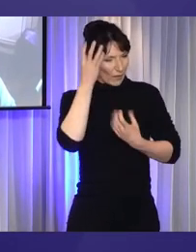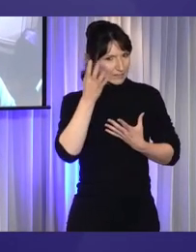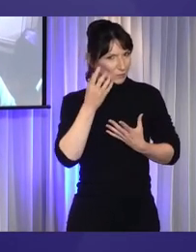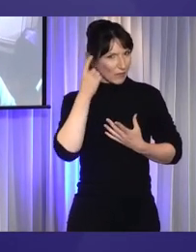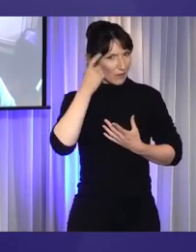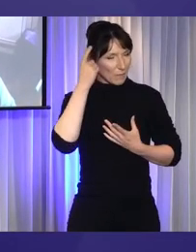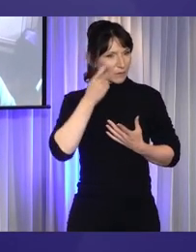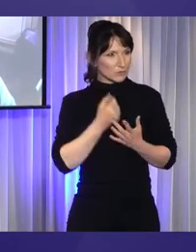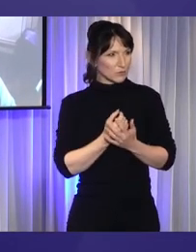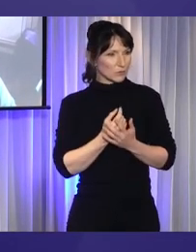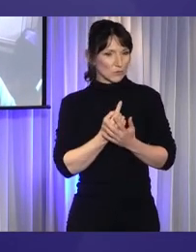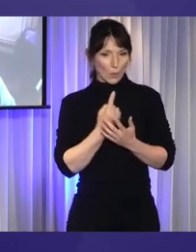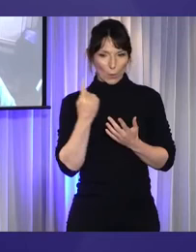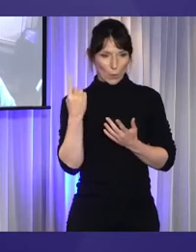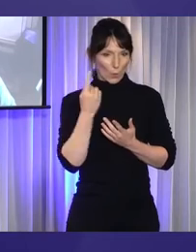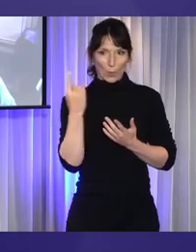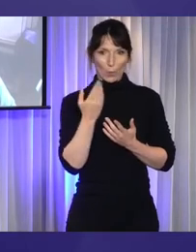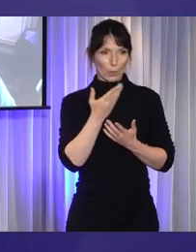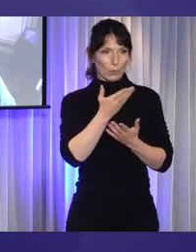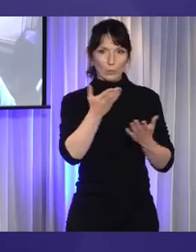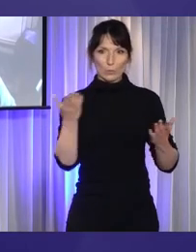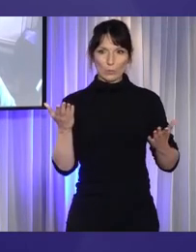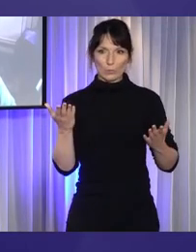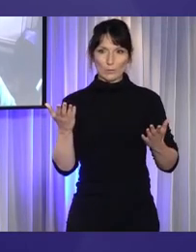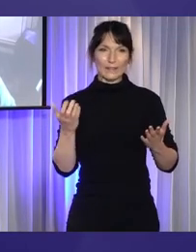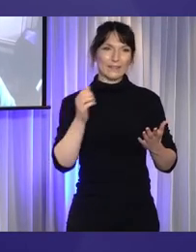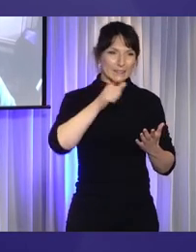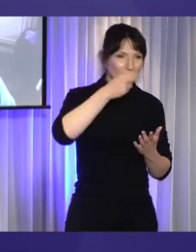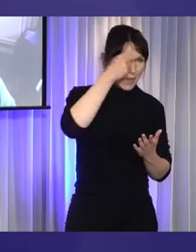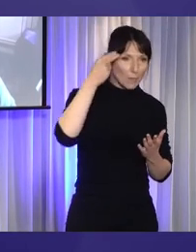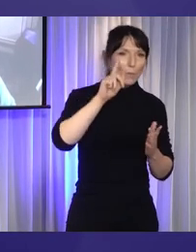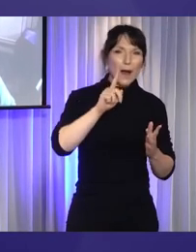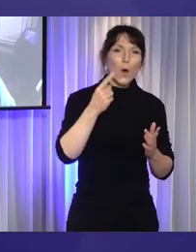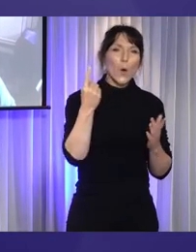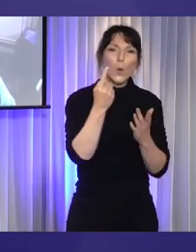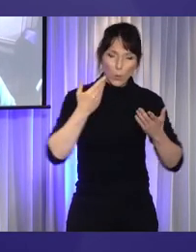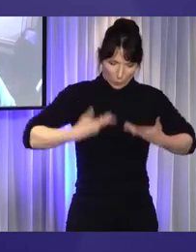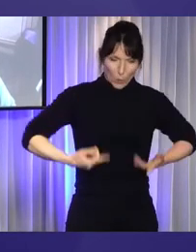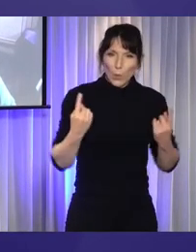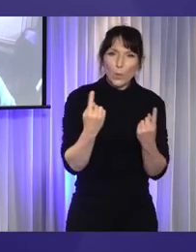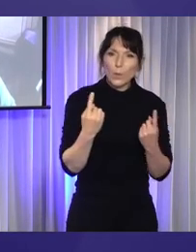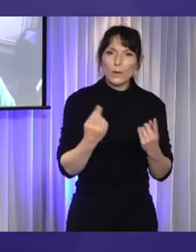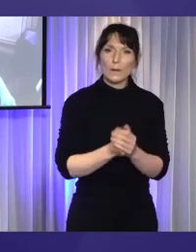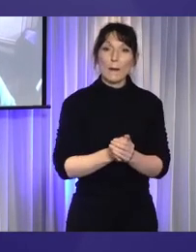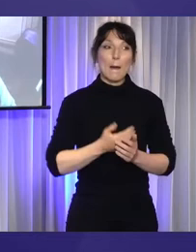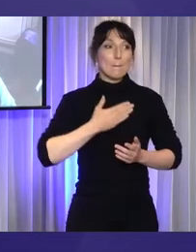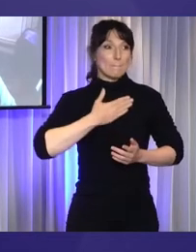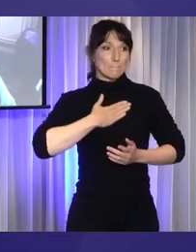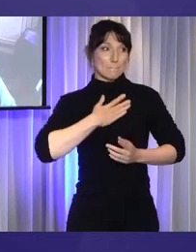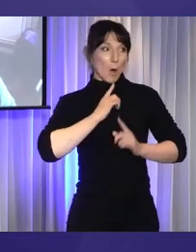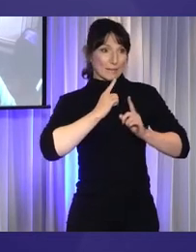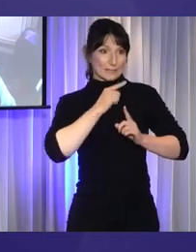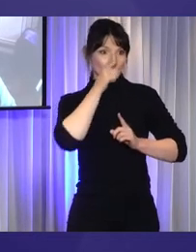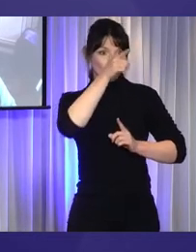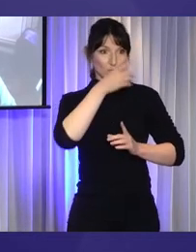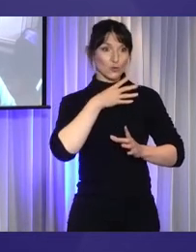is who we are, beyond that. My message to government, my message